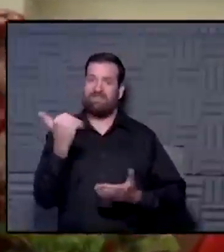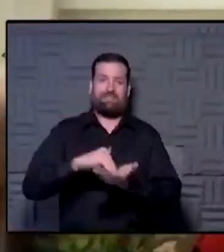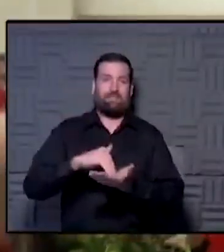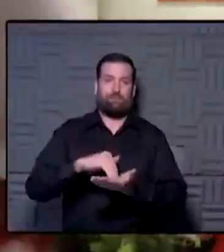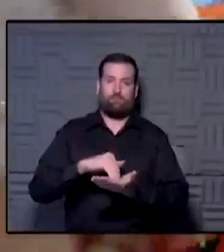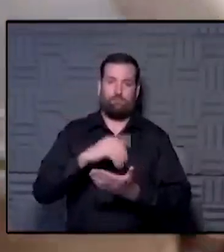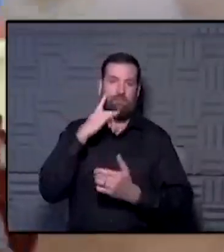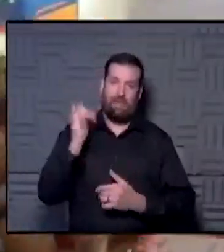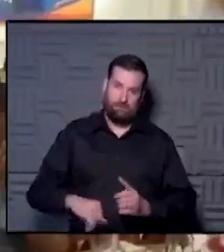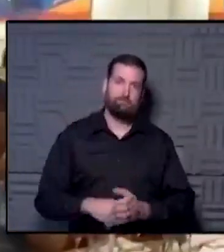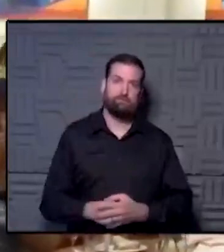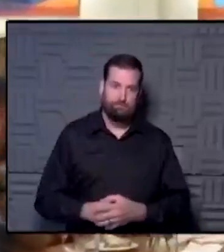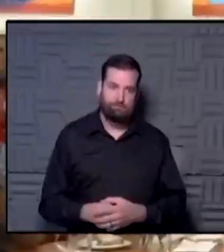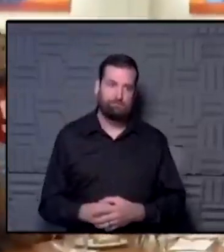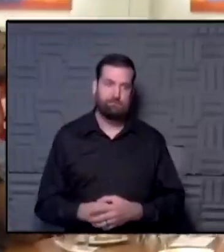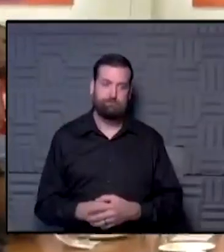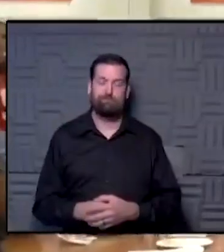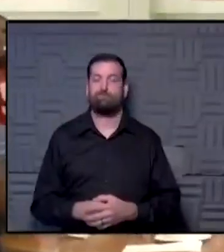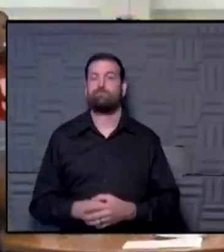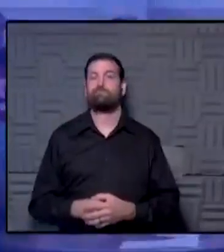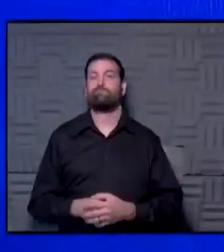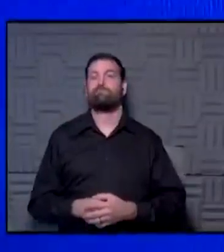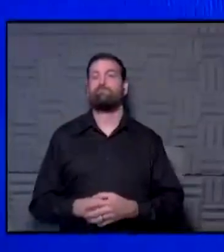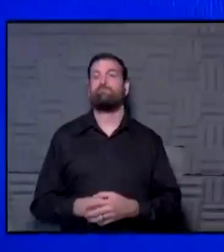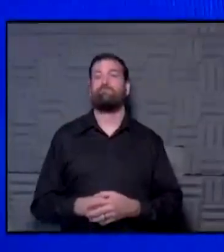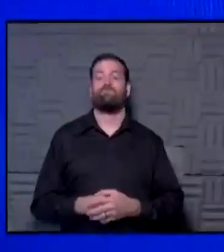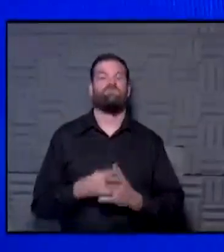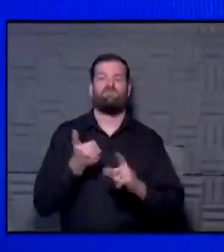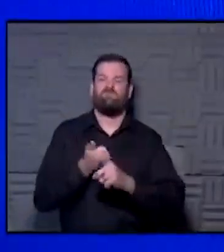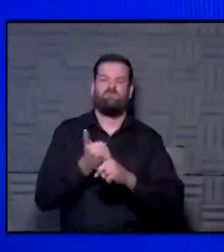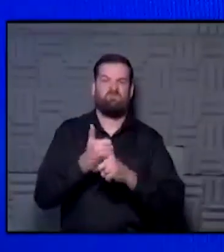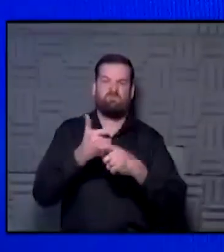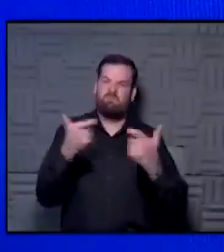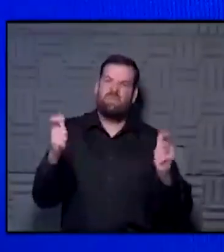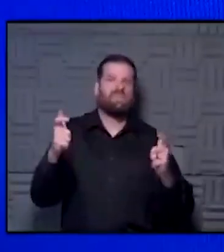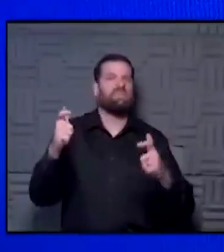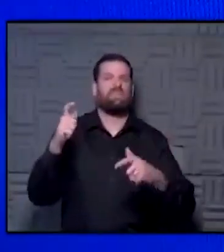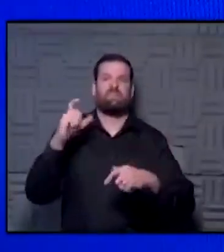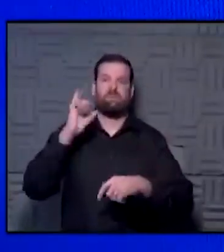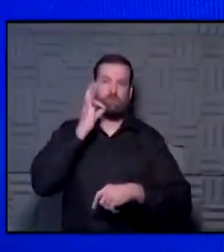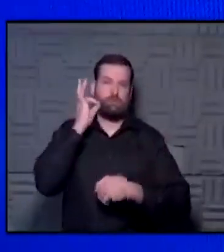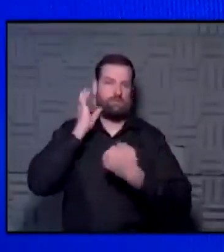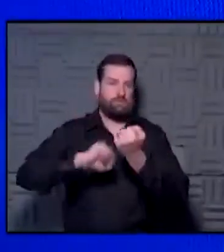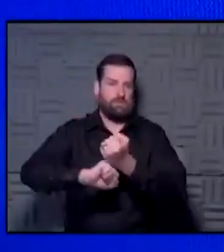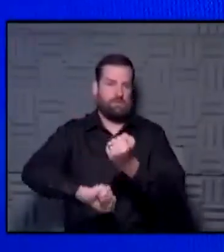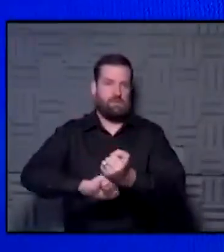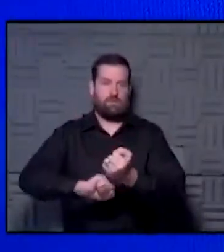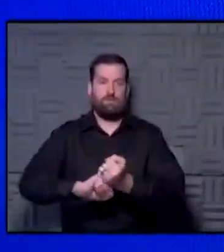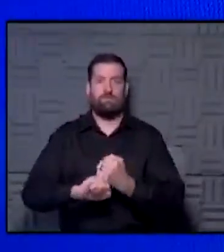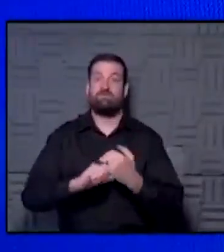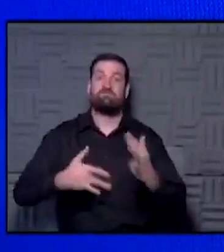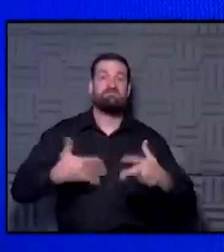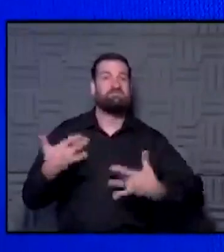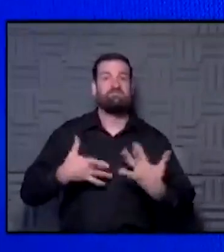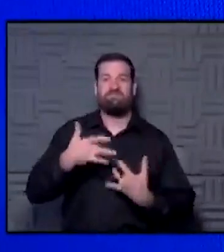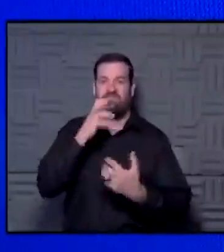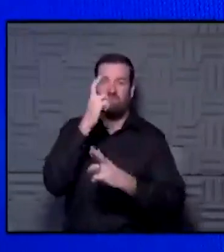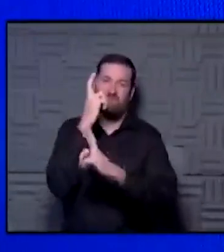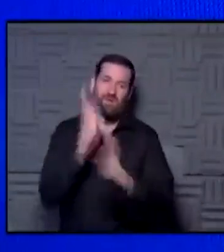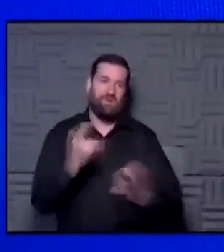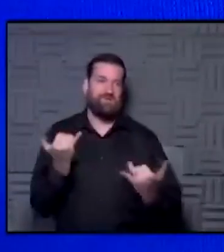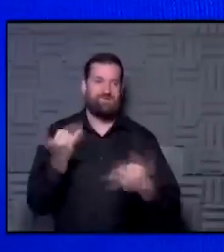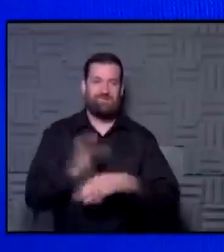brains for that. She is a huge Chiefs fan, and we are delighted that she is going to be honored tonight.